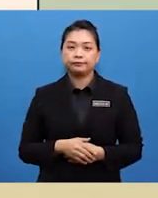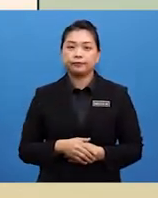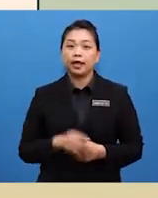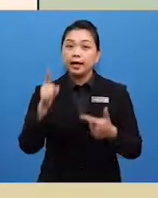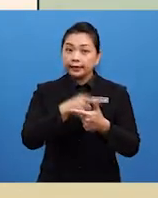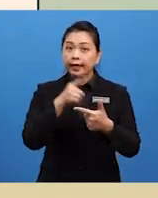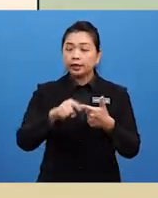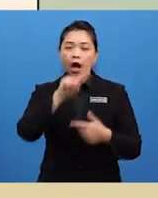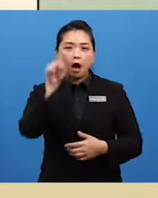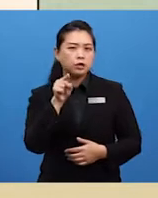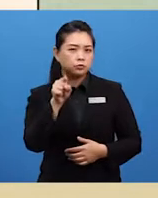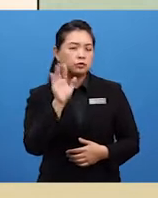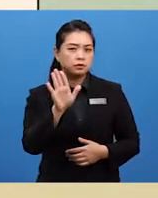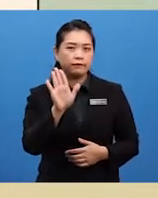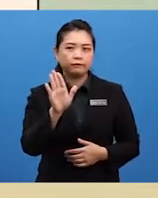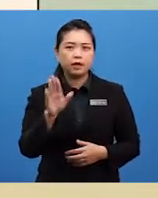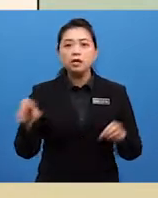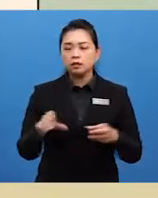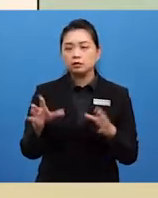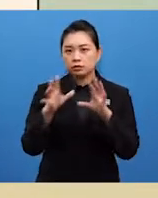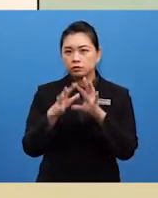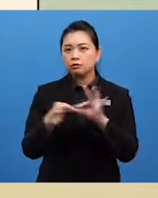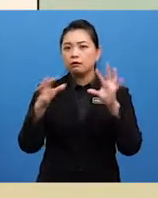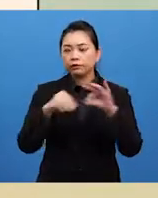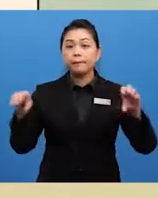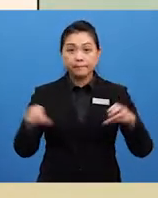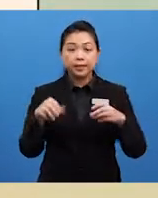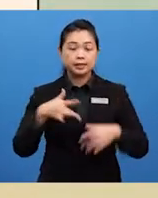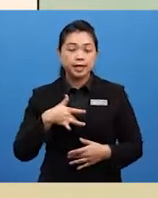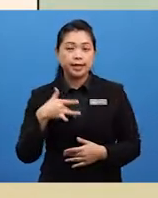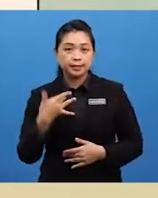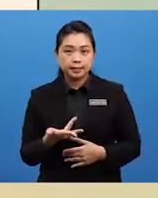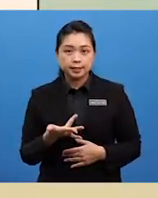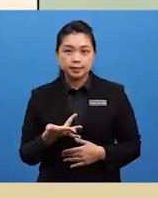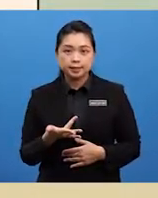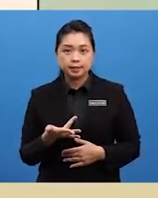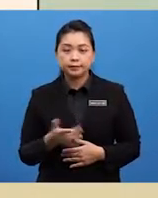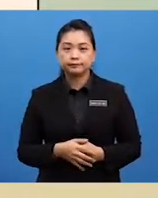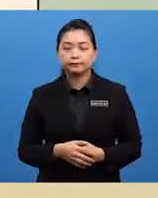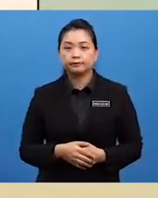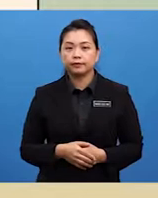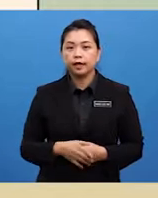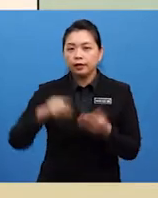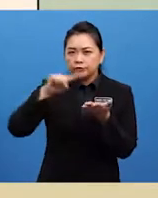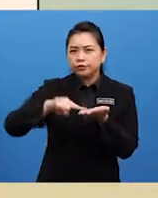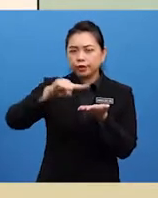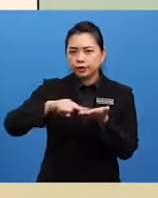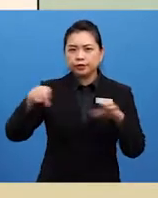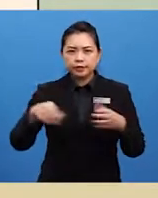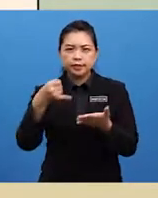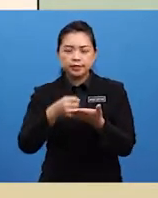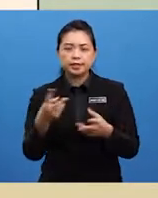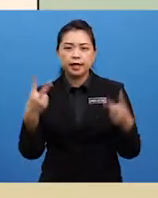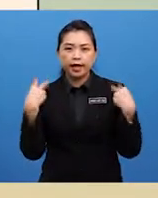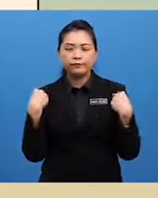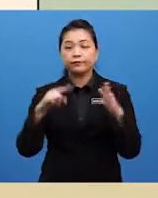Then, ask yourself whether the story makes sense. Check that your